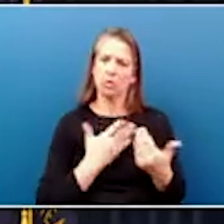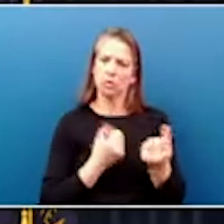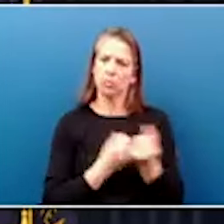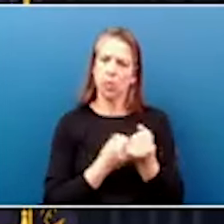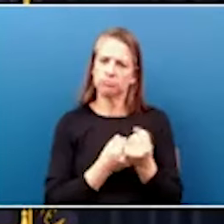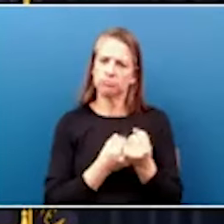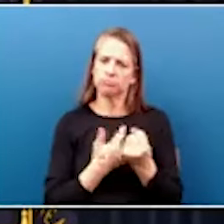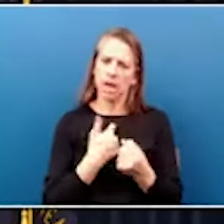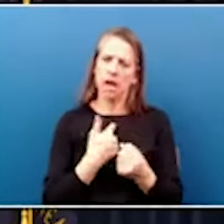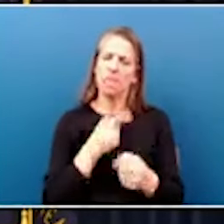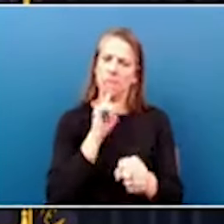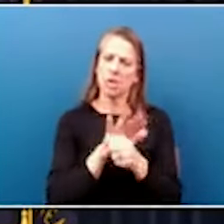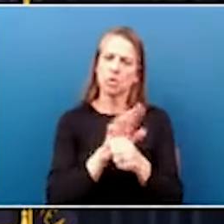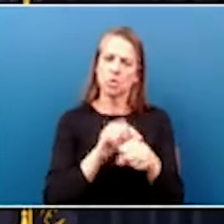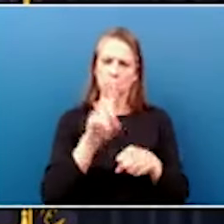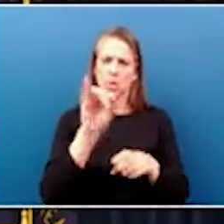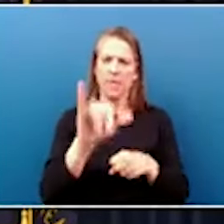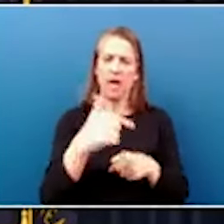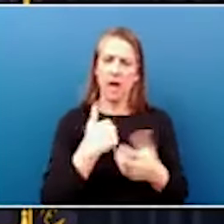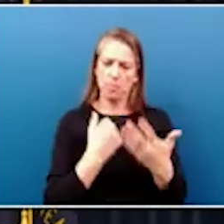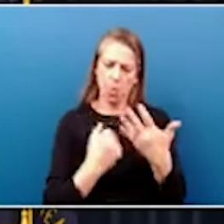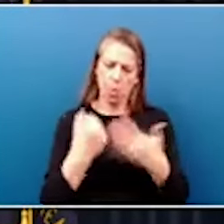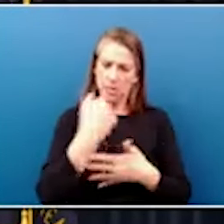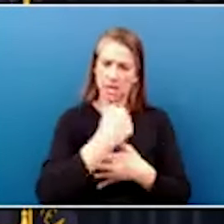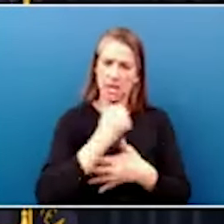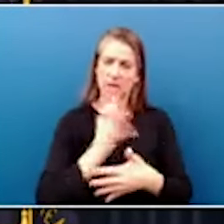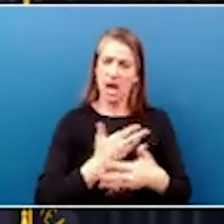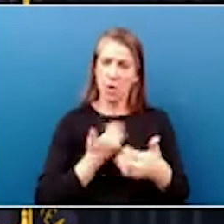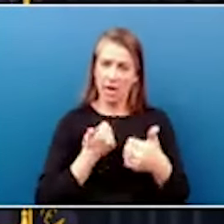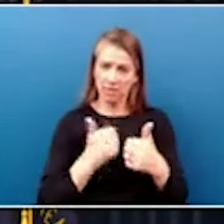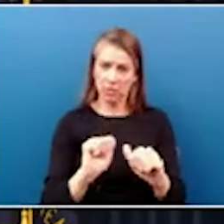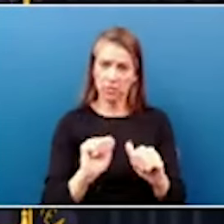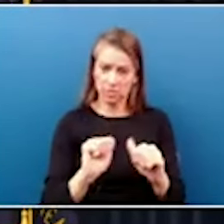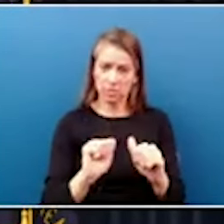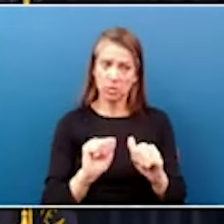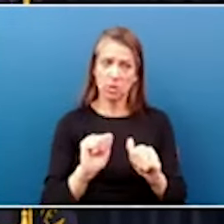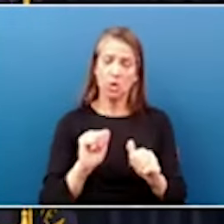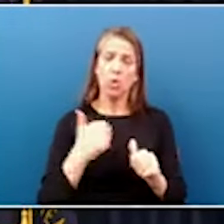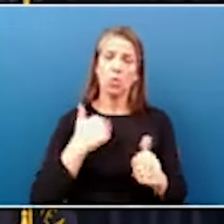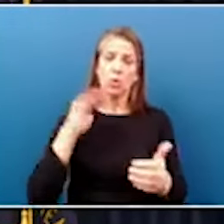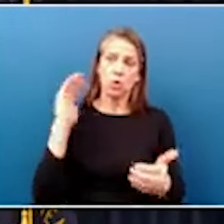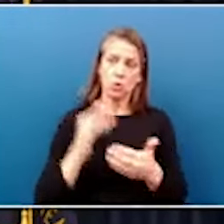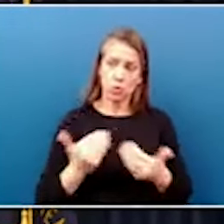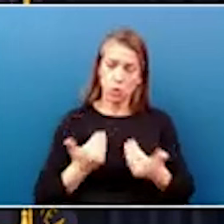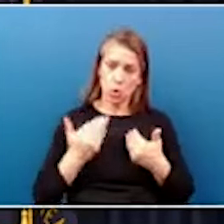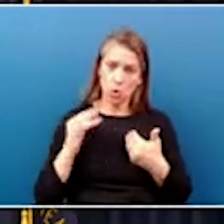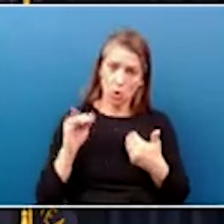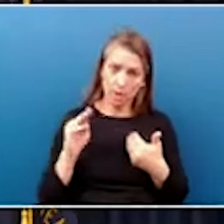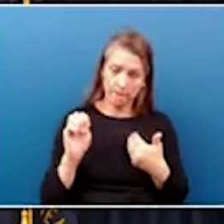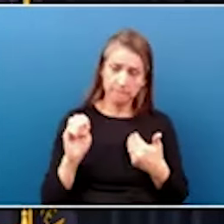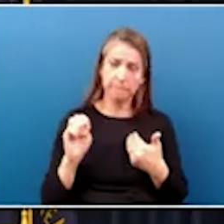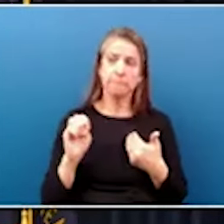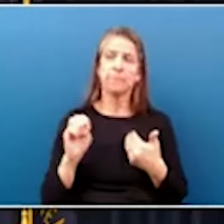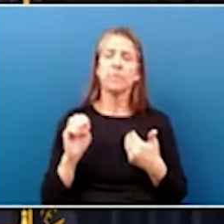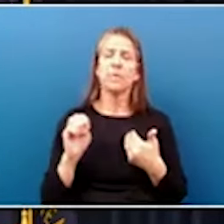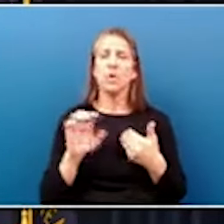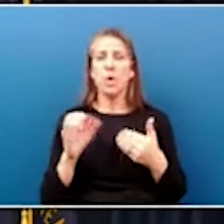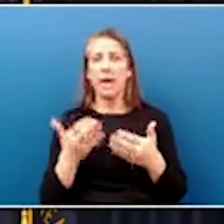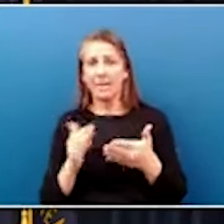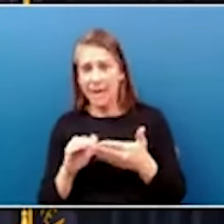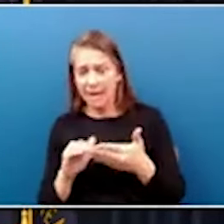to do just that by prioritizing our efforts on reducing youth crime and recidivism, increasing mental health treatment,